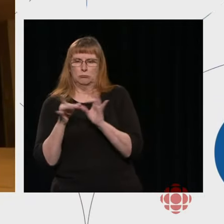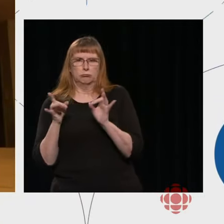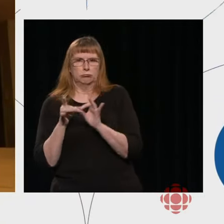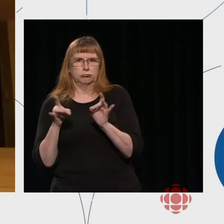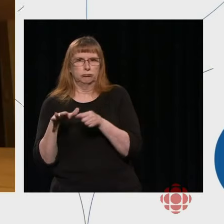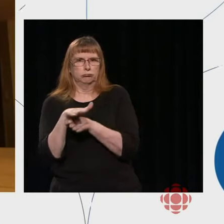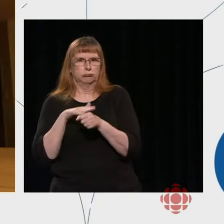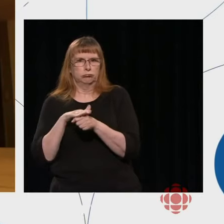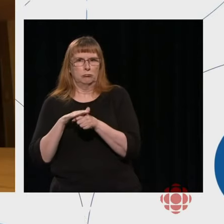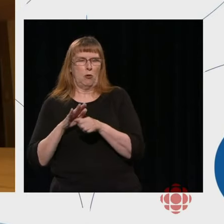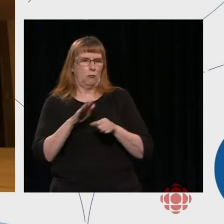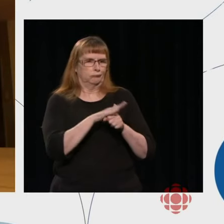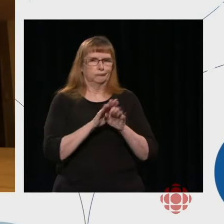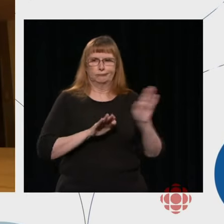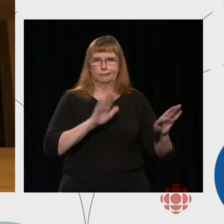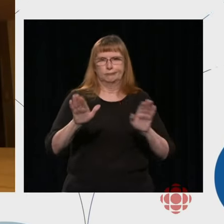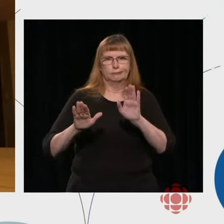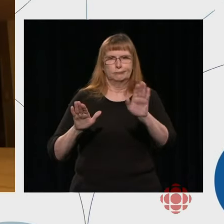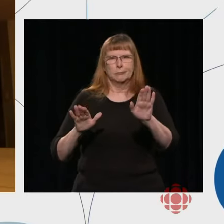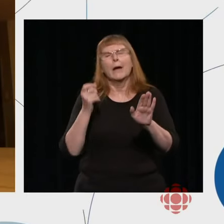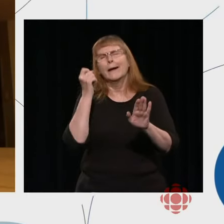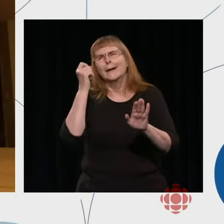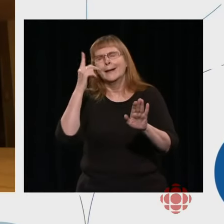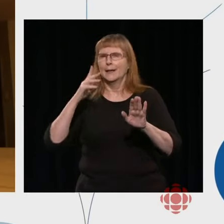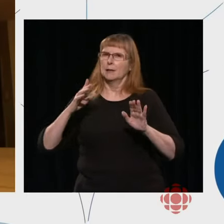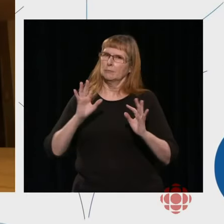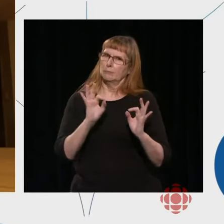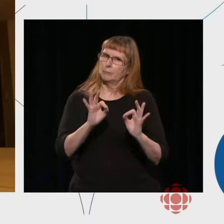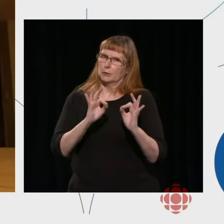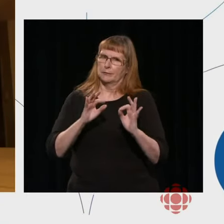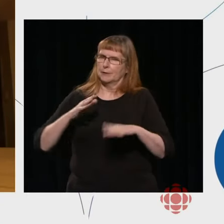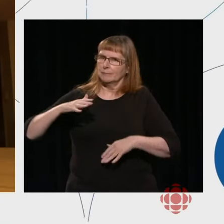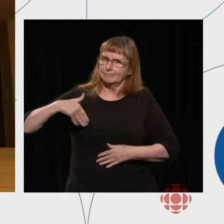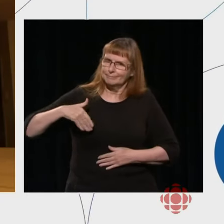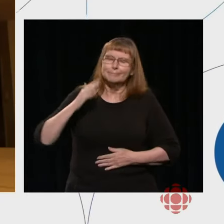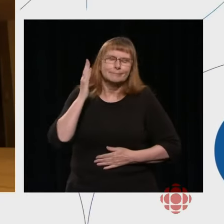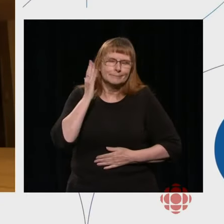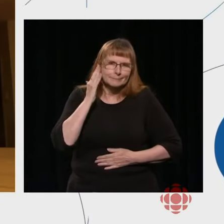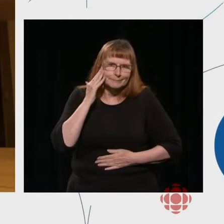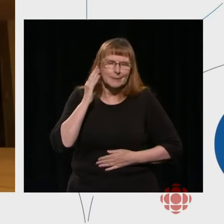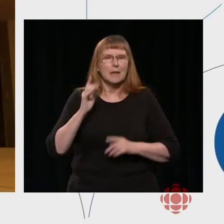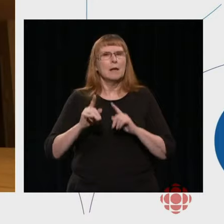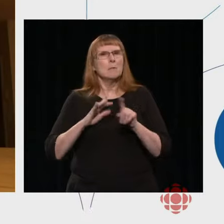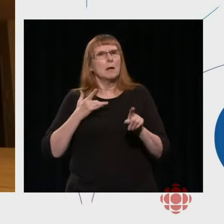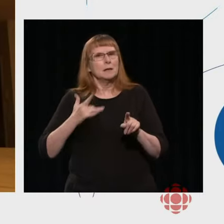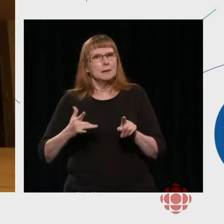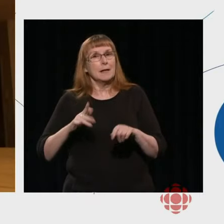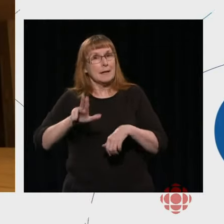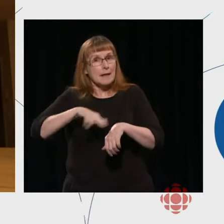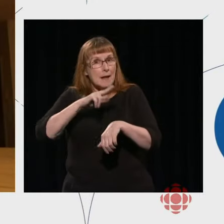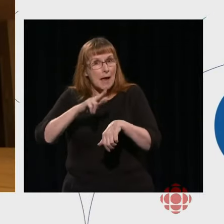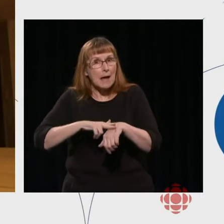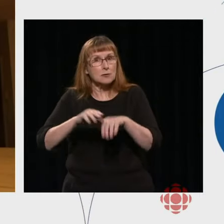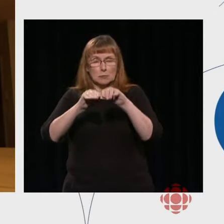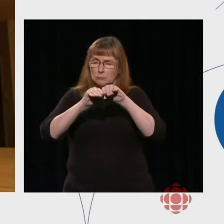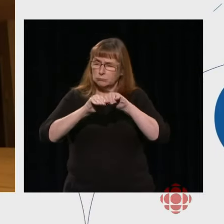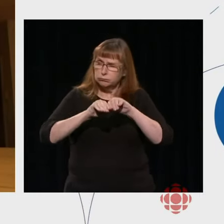regional flavor. This said, we are not perfect, I am very aware of that. And often in the national broadcasting,